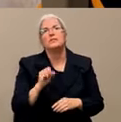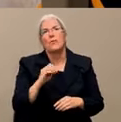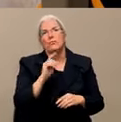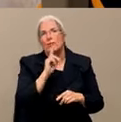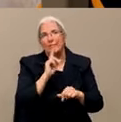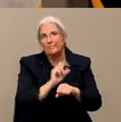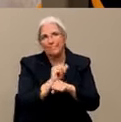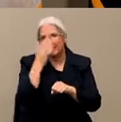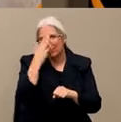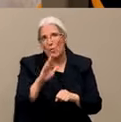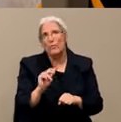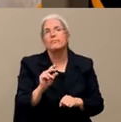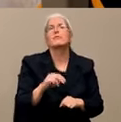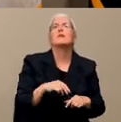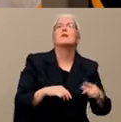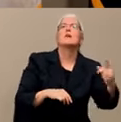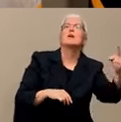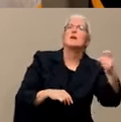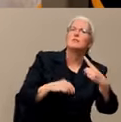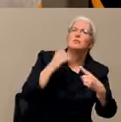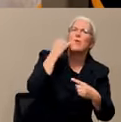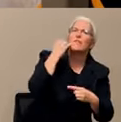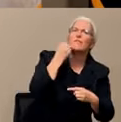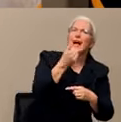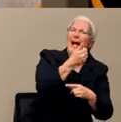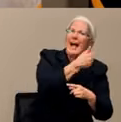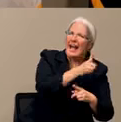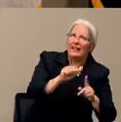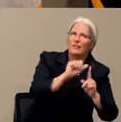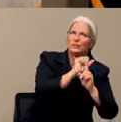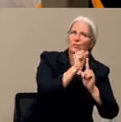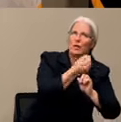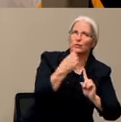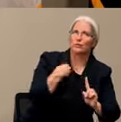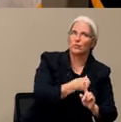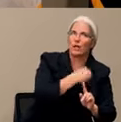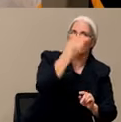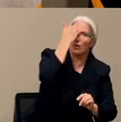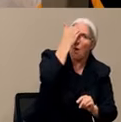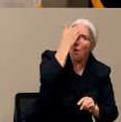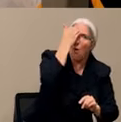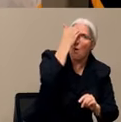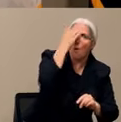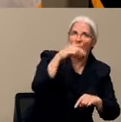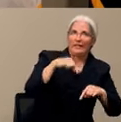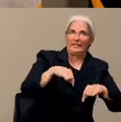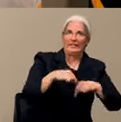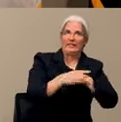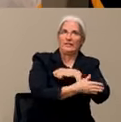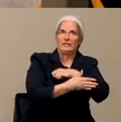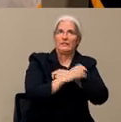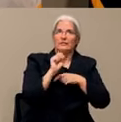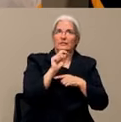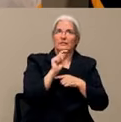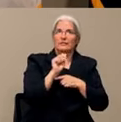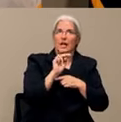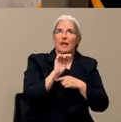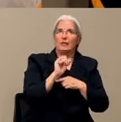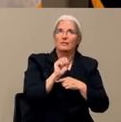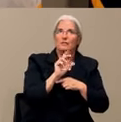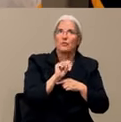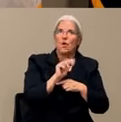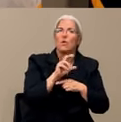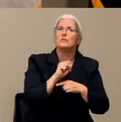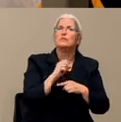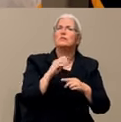it was with any condition, would we know in Stanislaus County at any point in time through like the Emergency Operations Center, how many patients in that